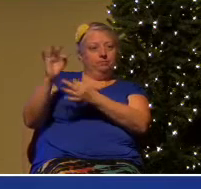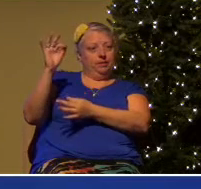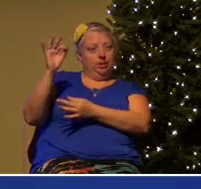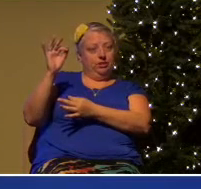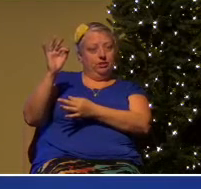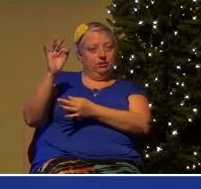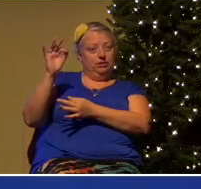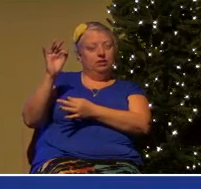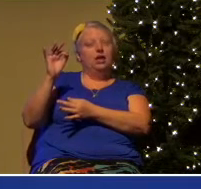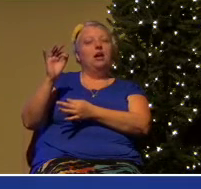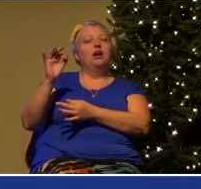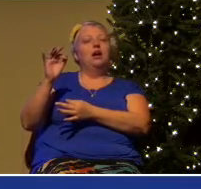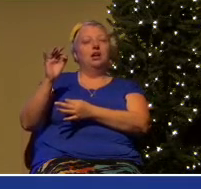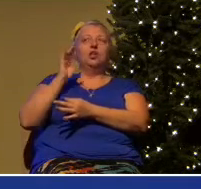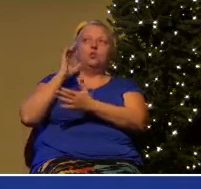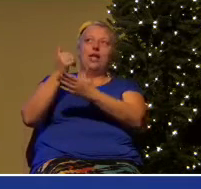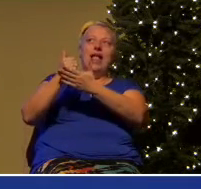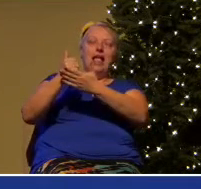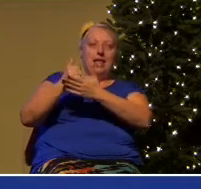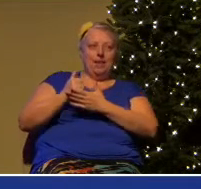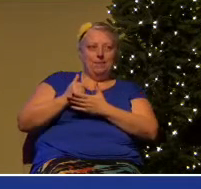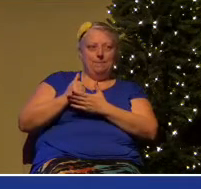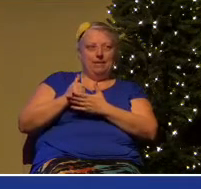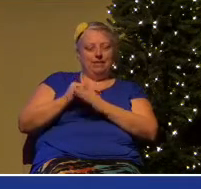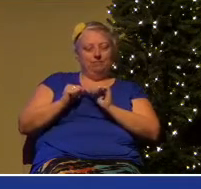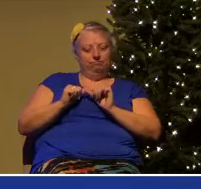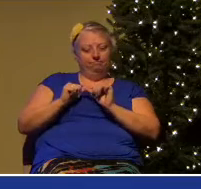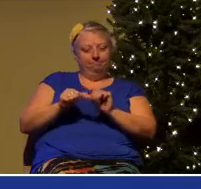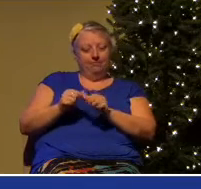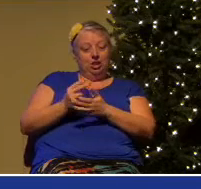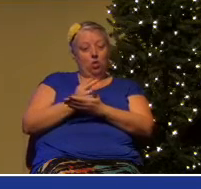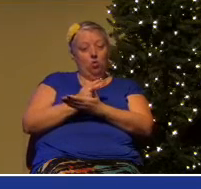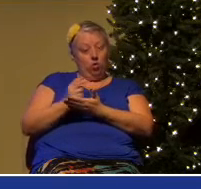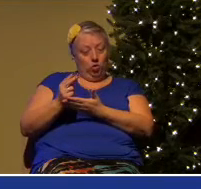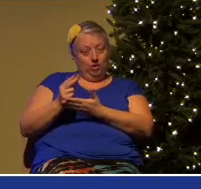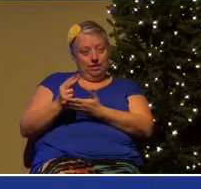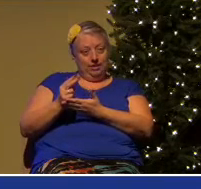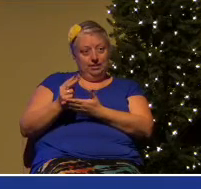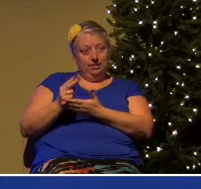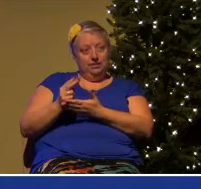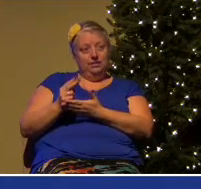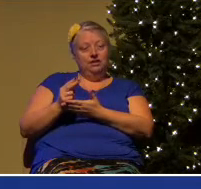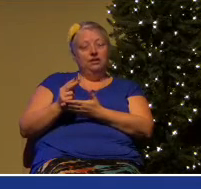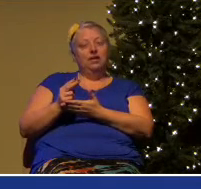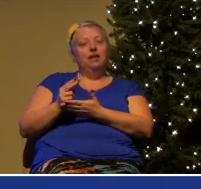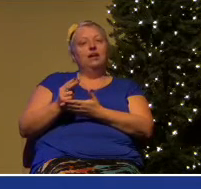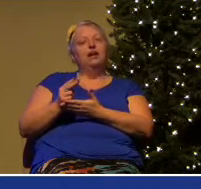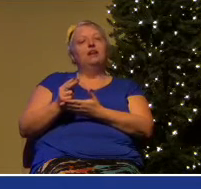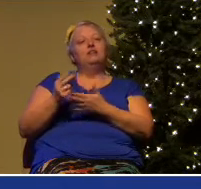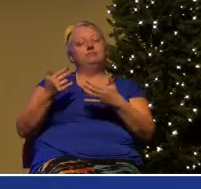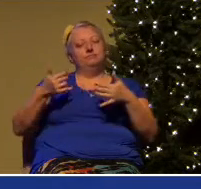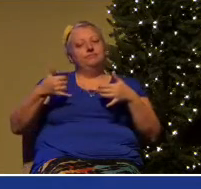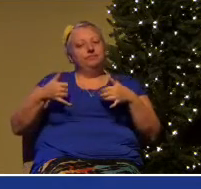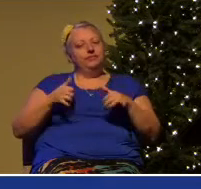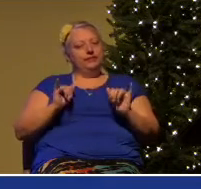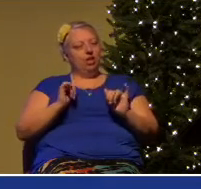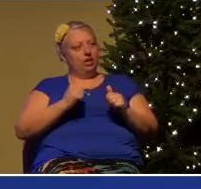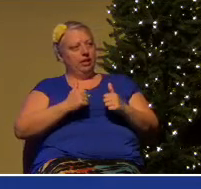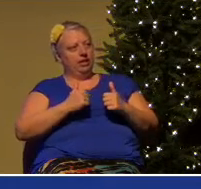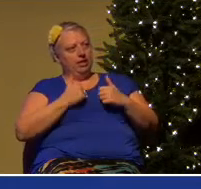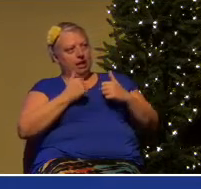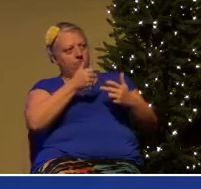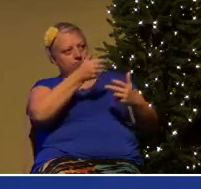us both to remain holy and yet have an ability to live in the